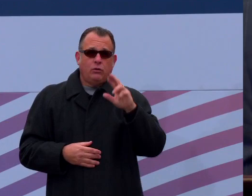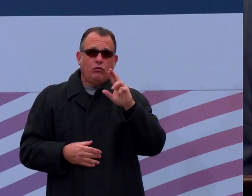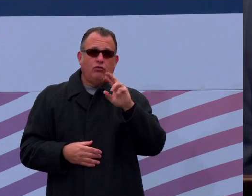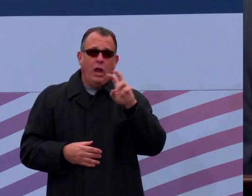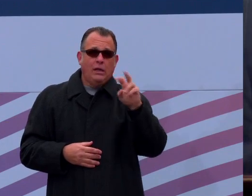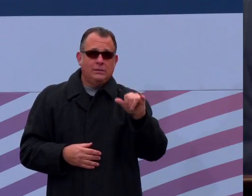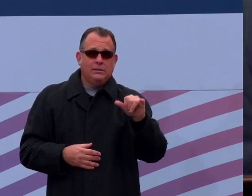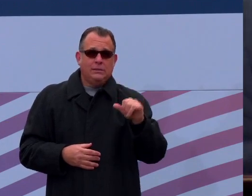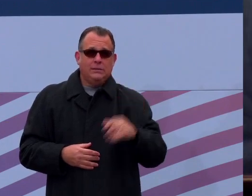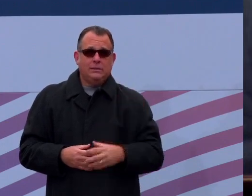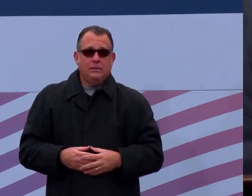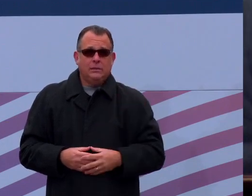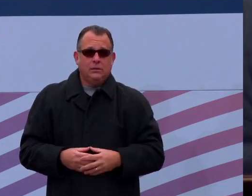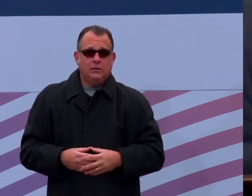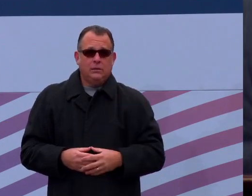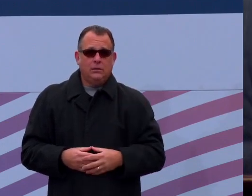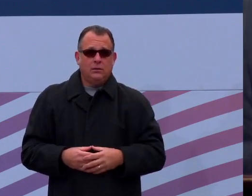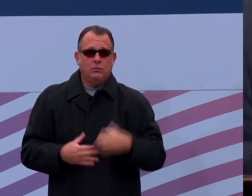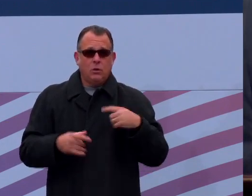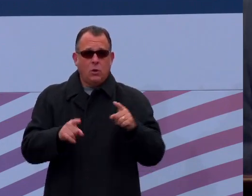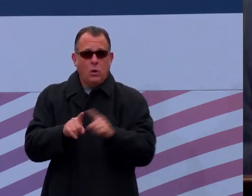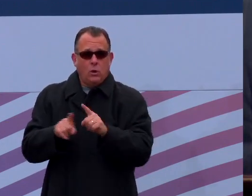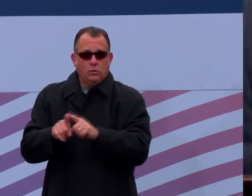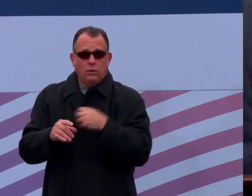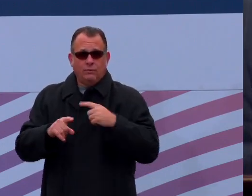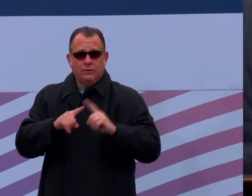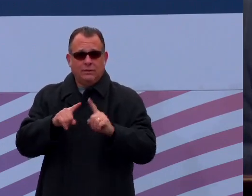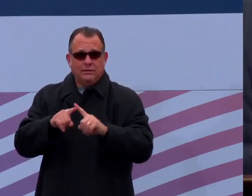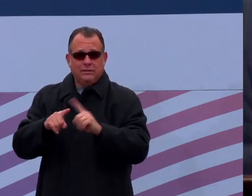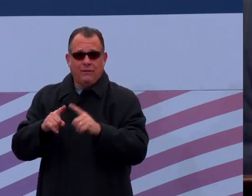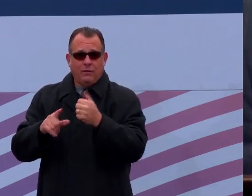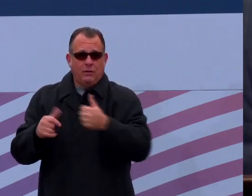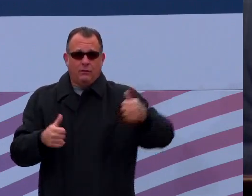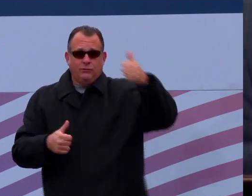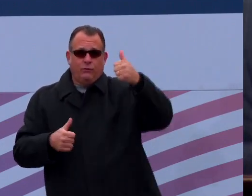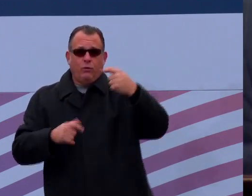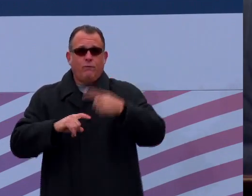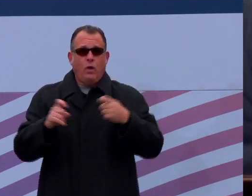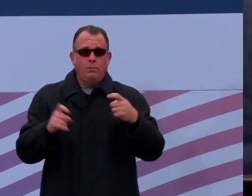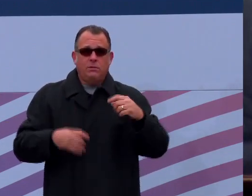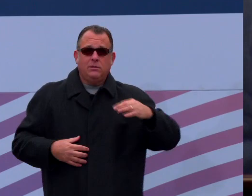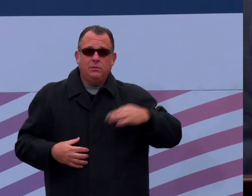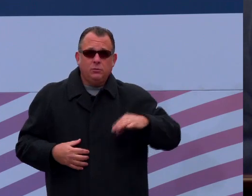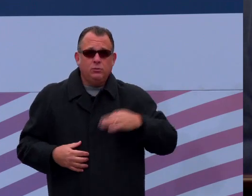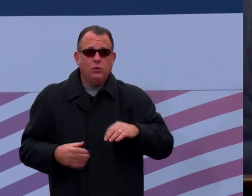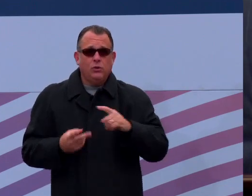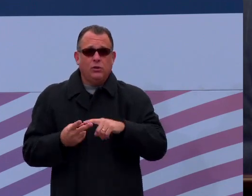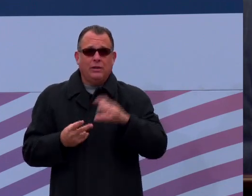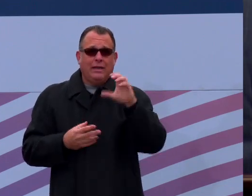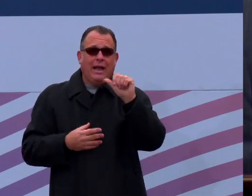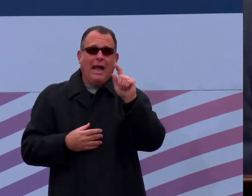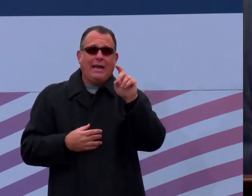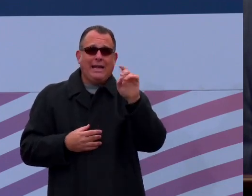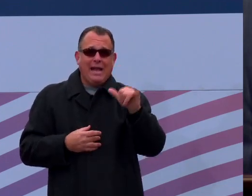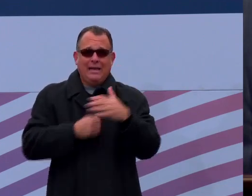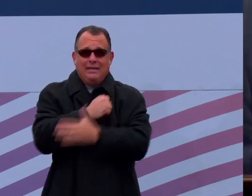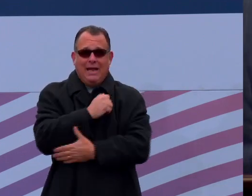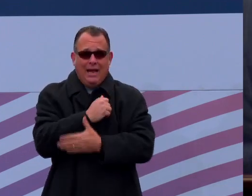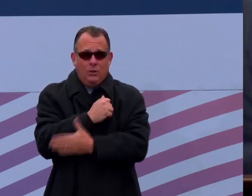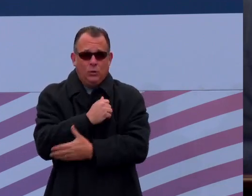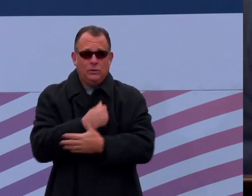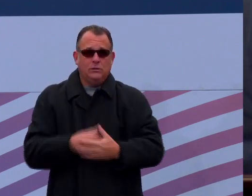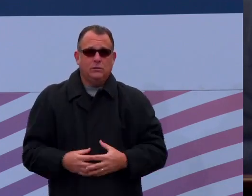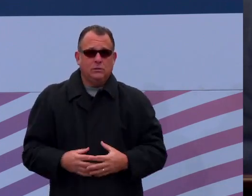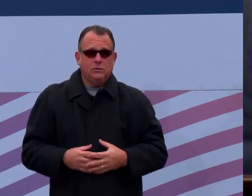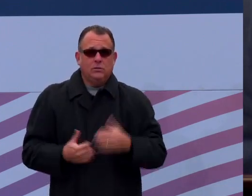We also have a number of municipal officials who have us here today from Pittsburgh and Allegheny County specifically. Chief County Executive